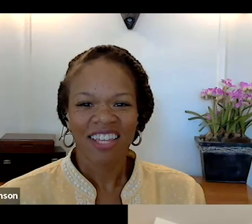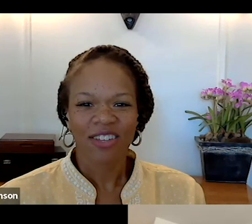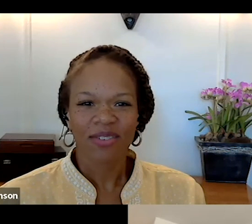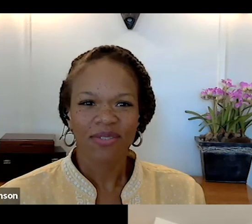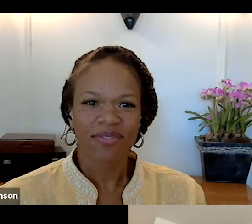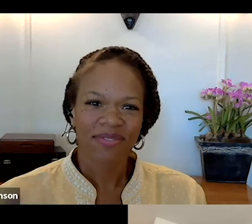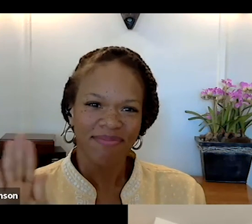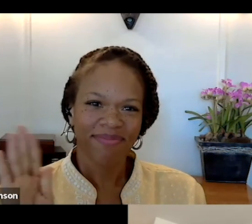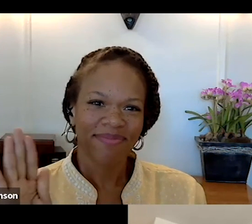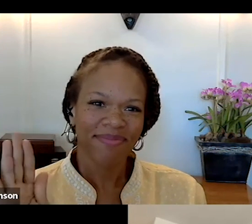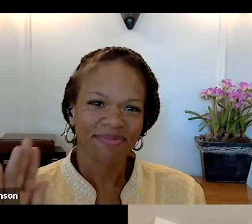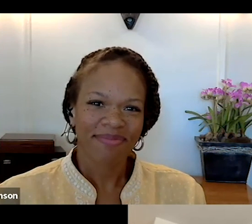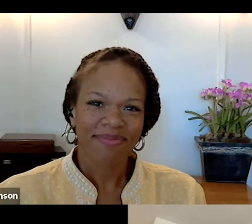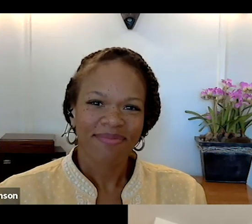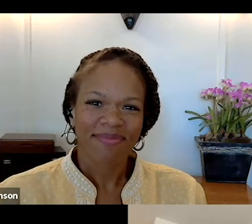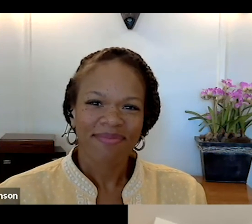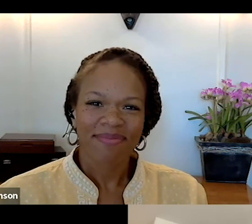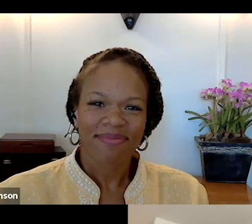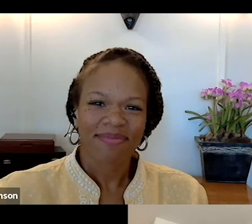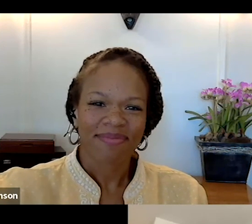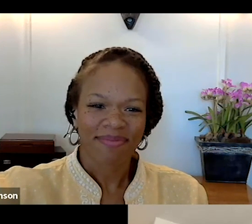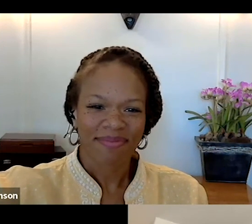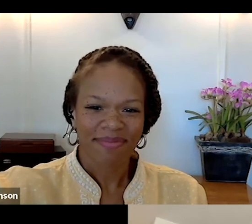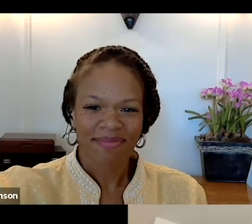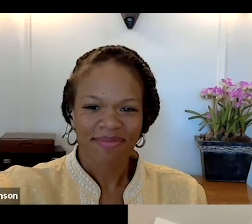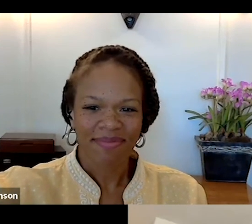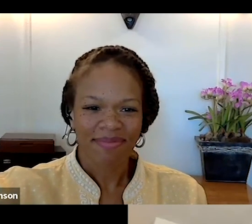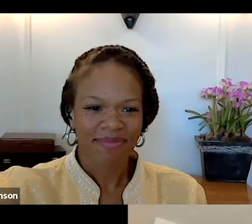our you